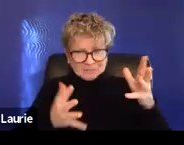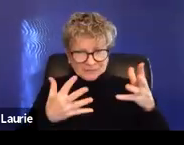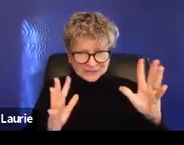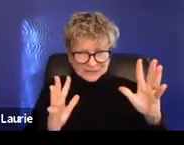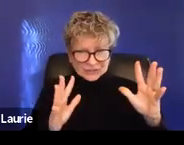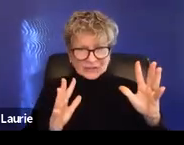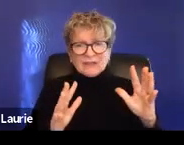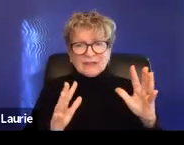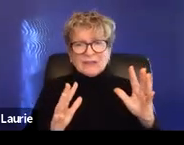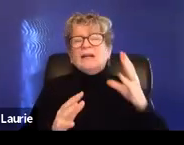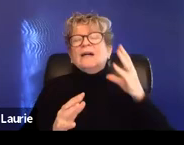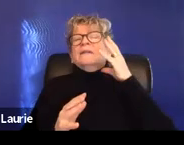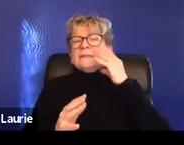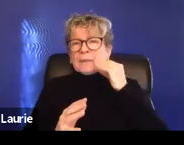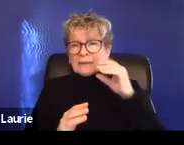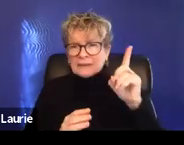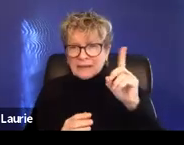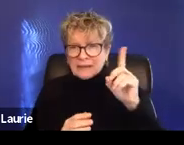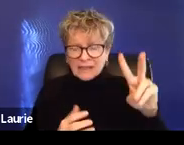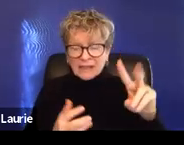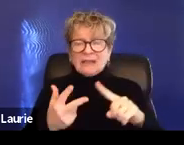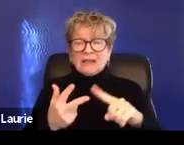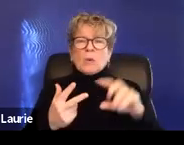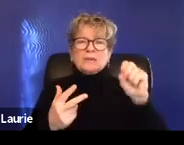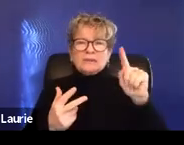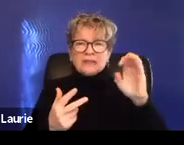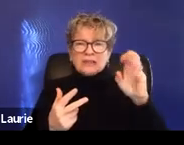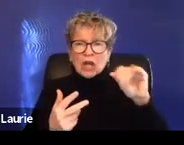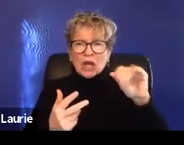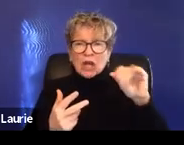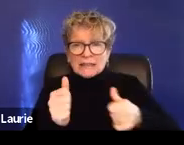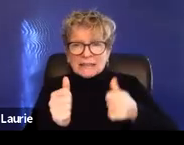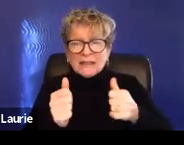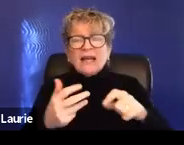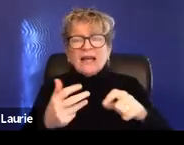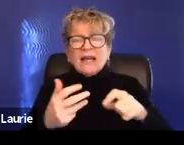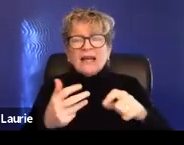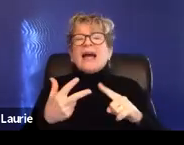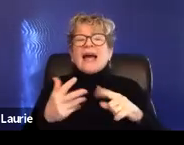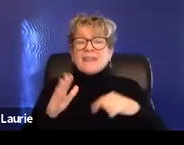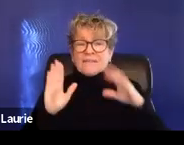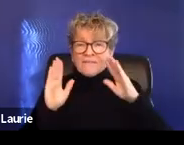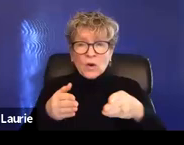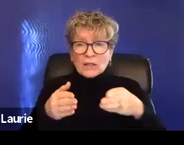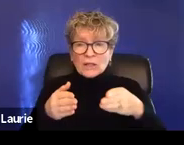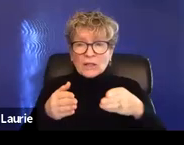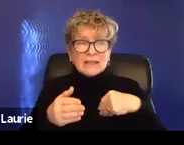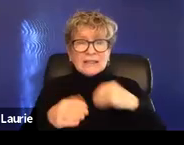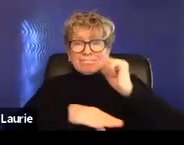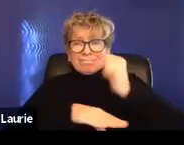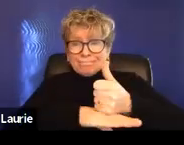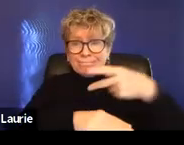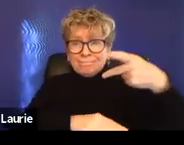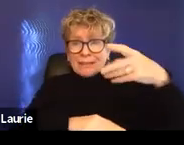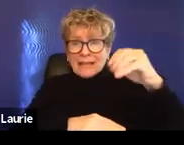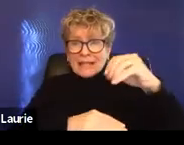has experienced domestic violence or stalking. And the focus has really been on getting them the protection order and making sure